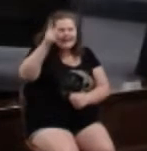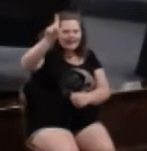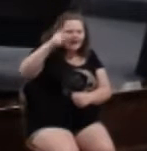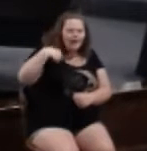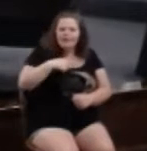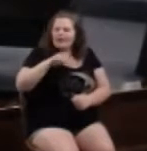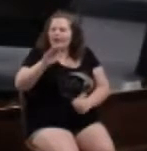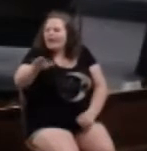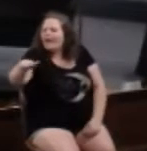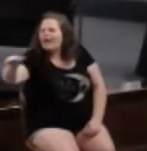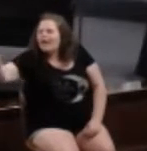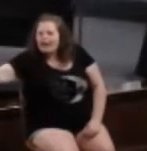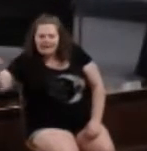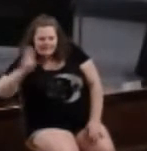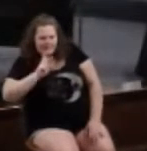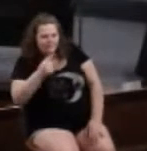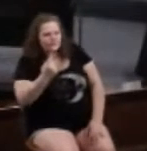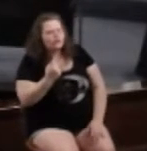first.